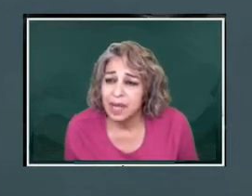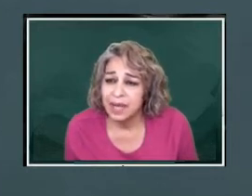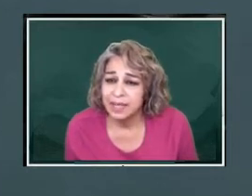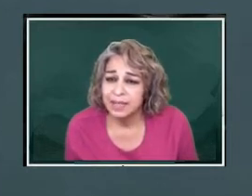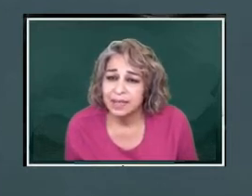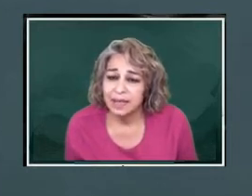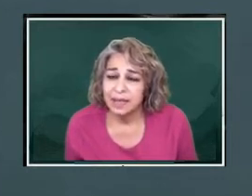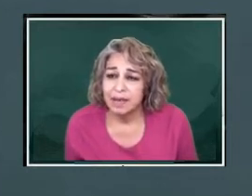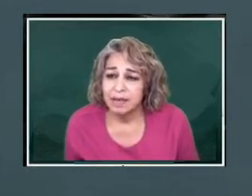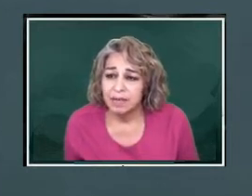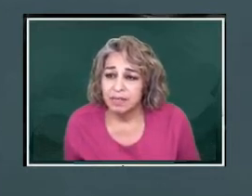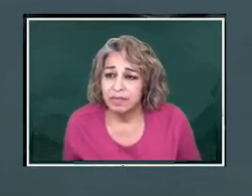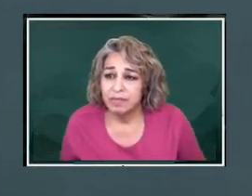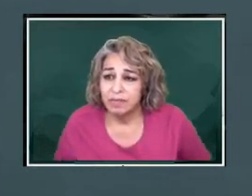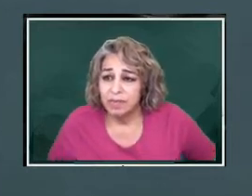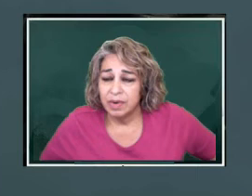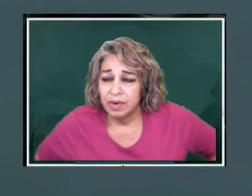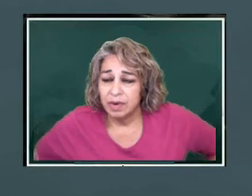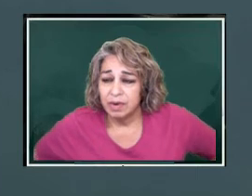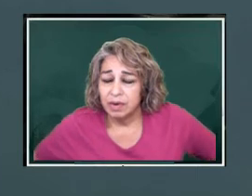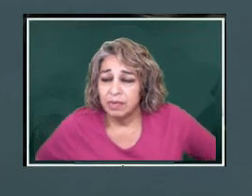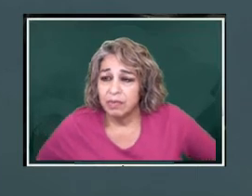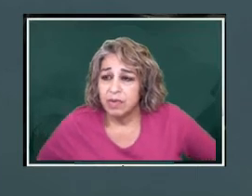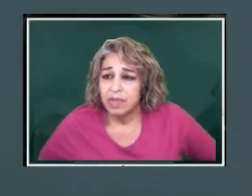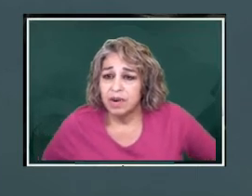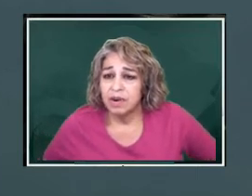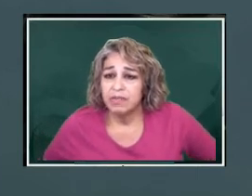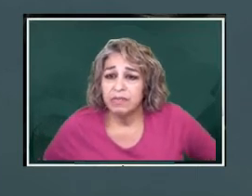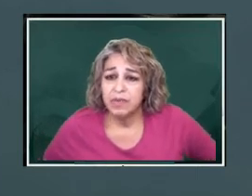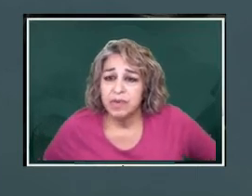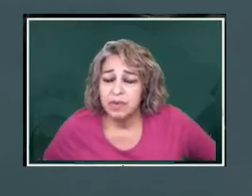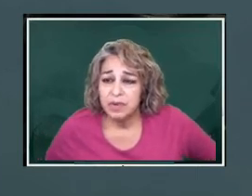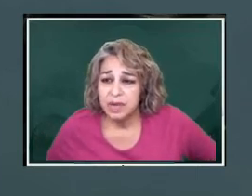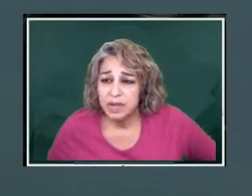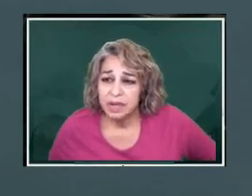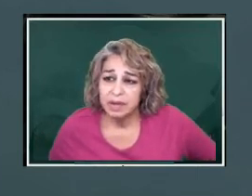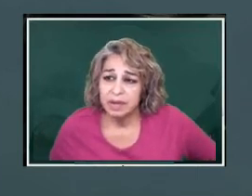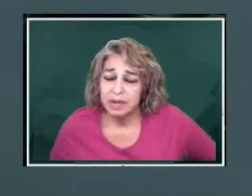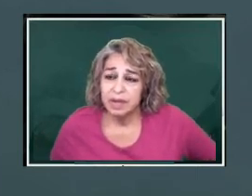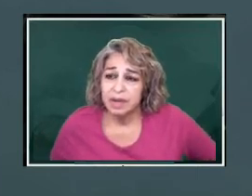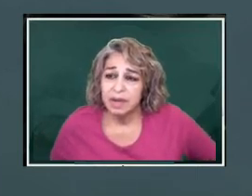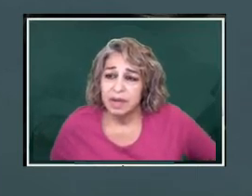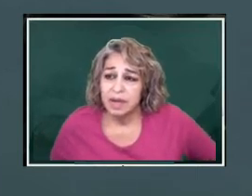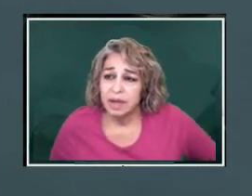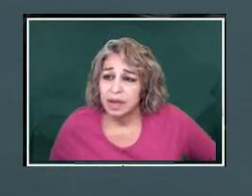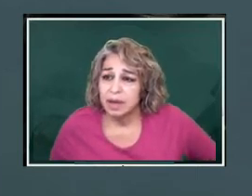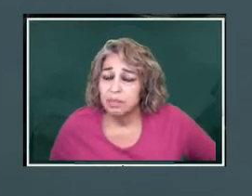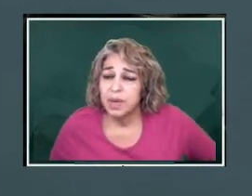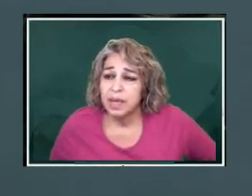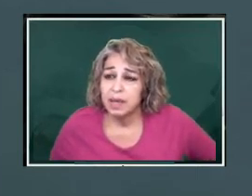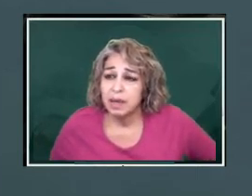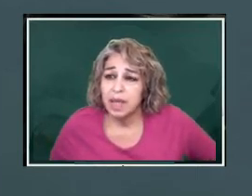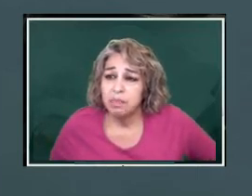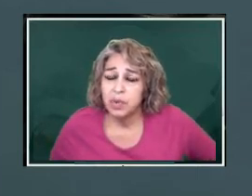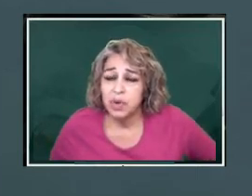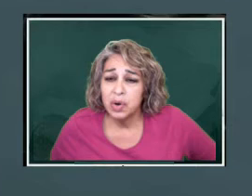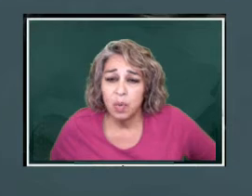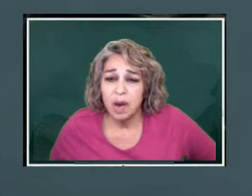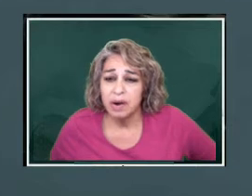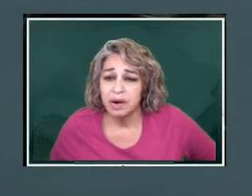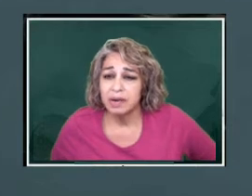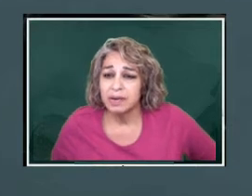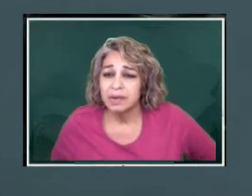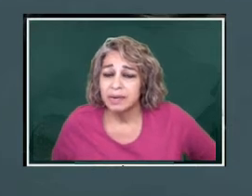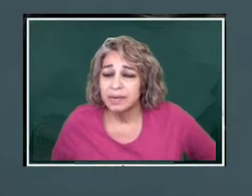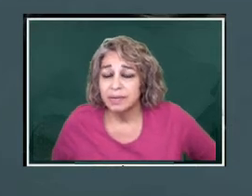utilize for their food be a pure